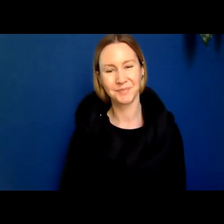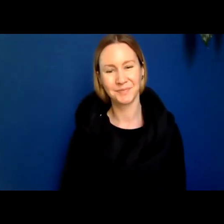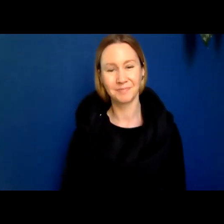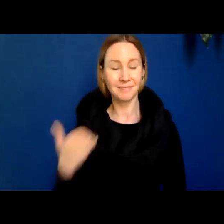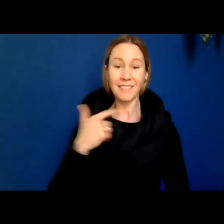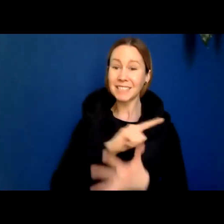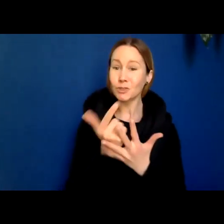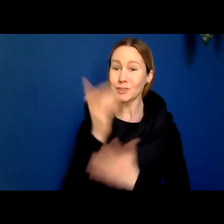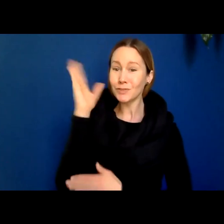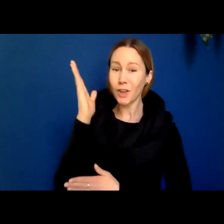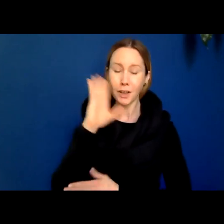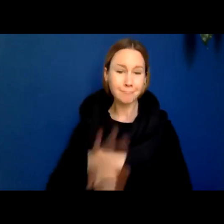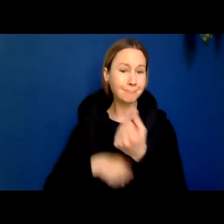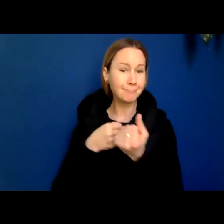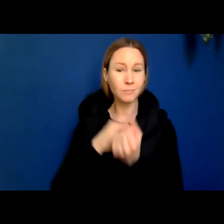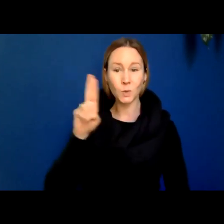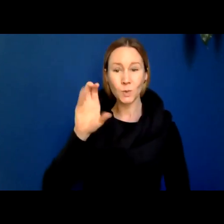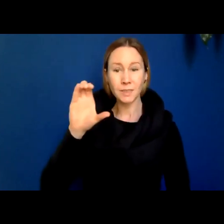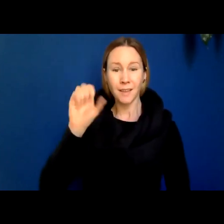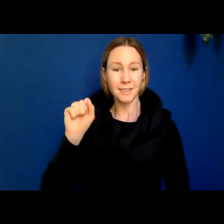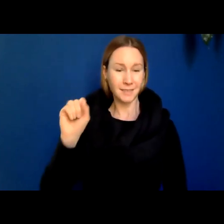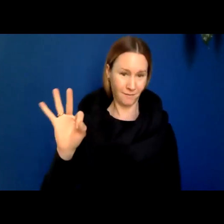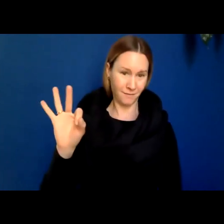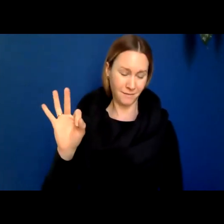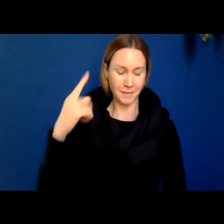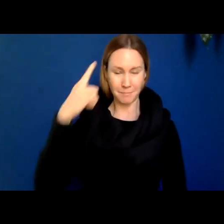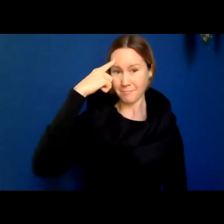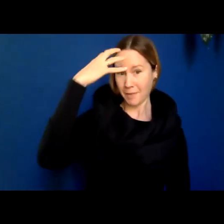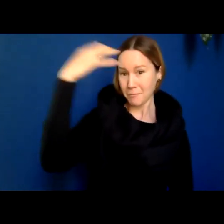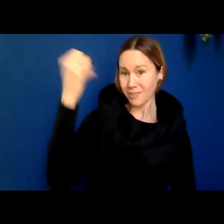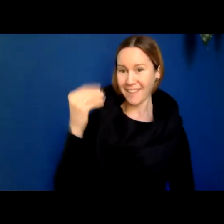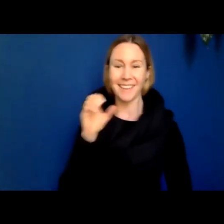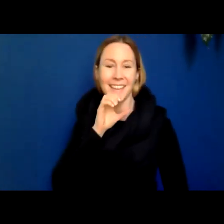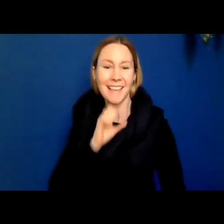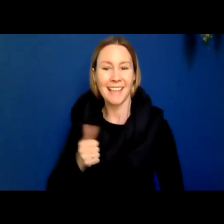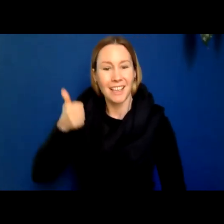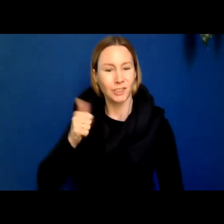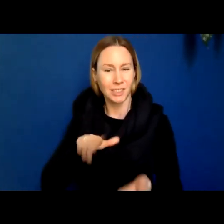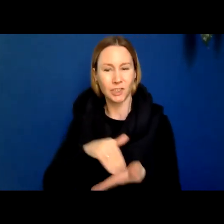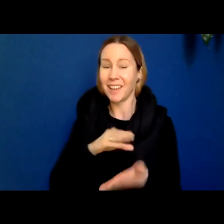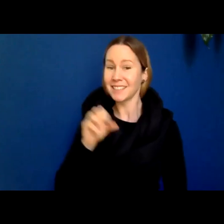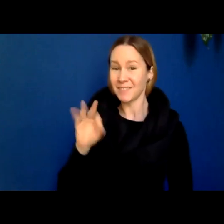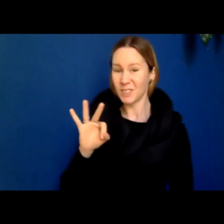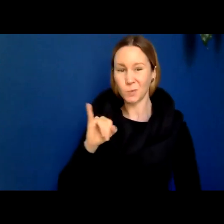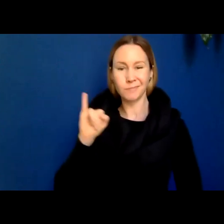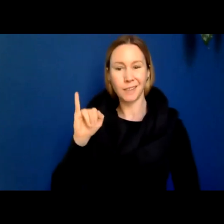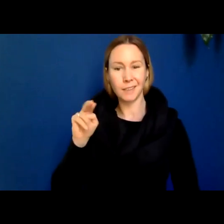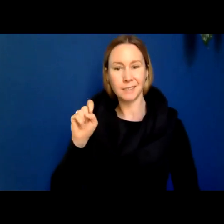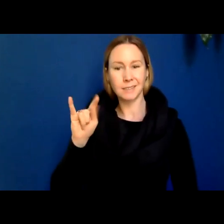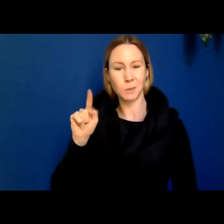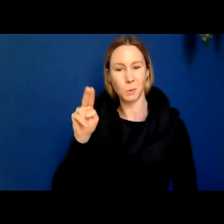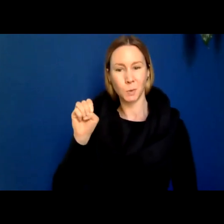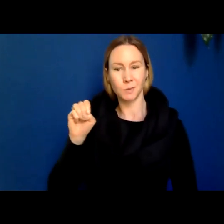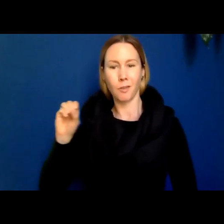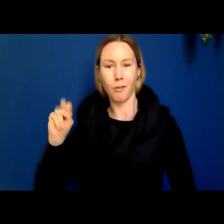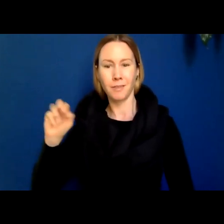UCSF Memory and Aging Center and San Francisco's Institute on Aging. This conference is in its ninth